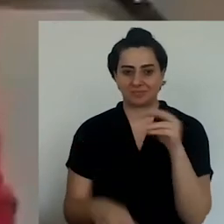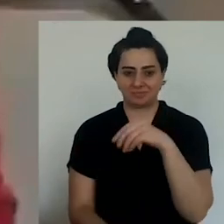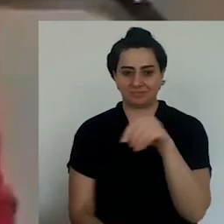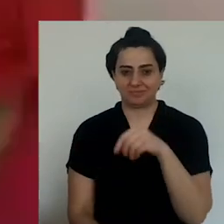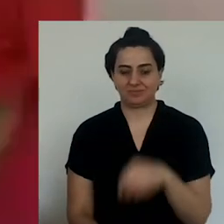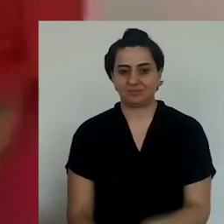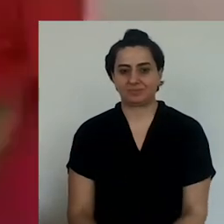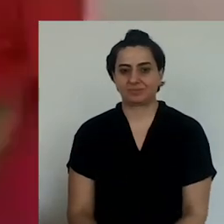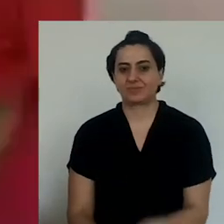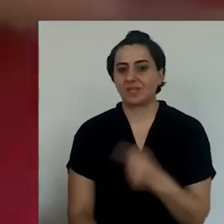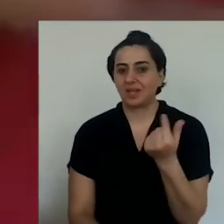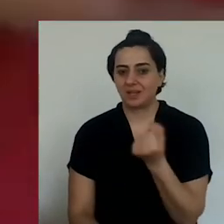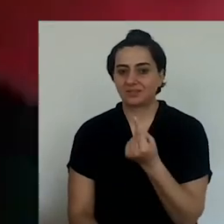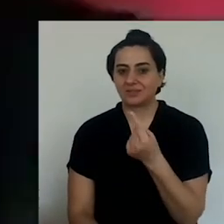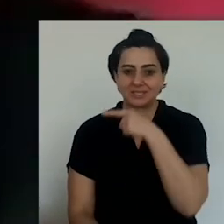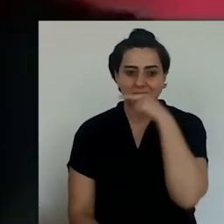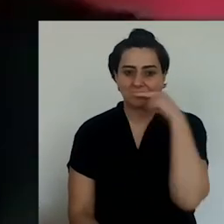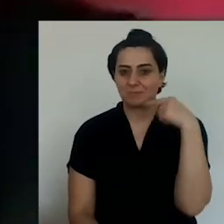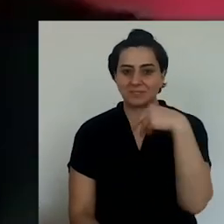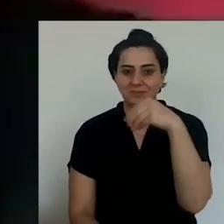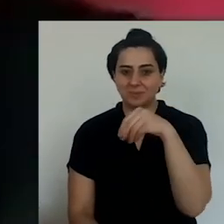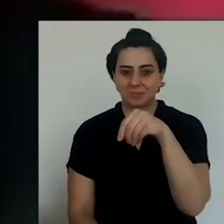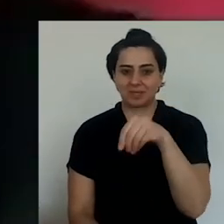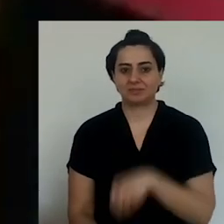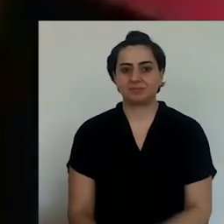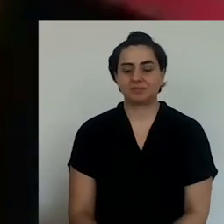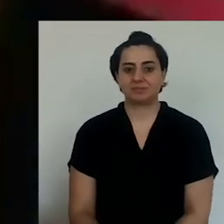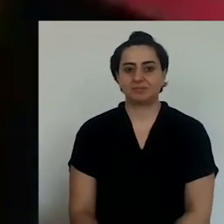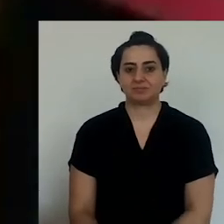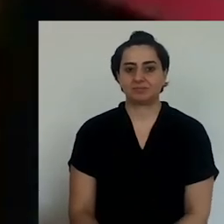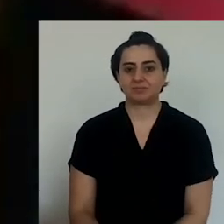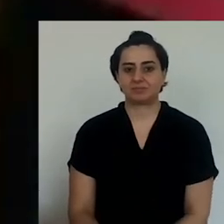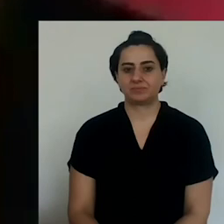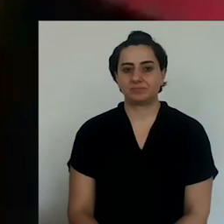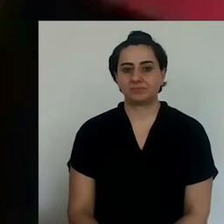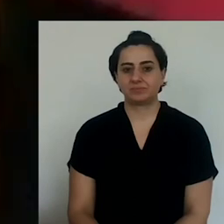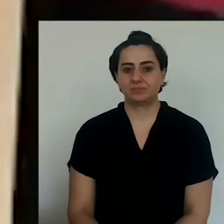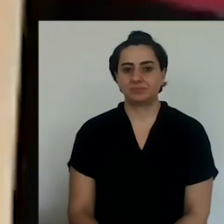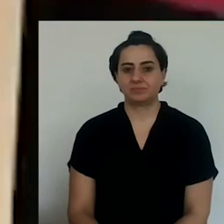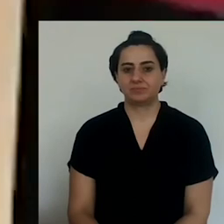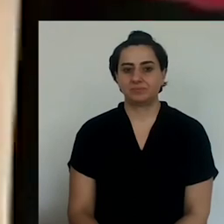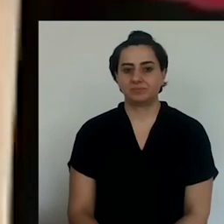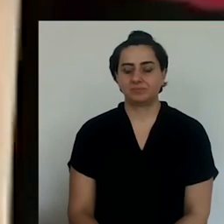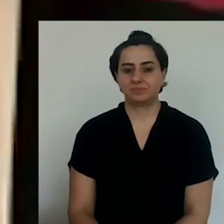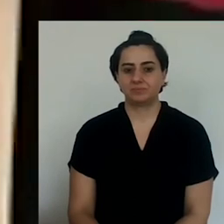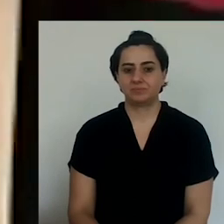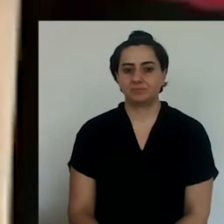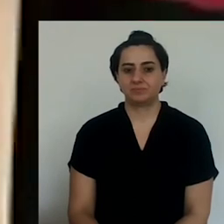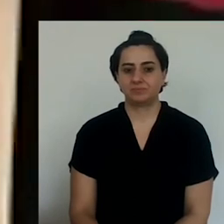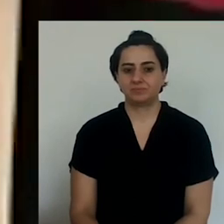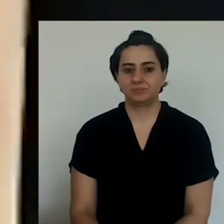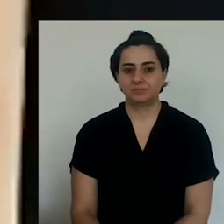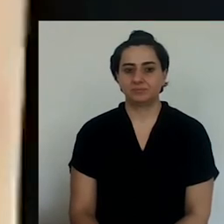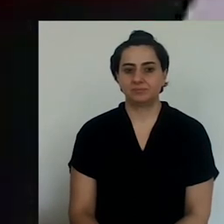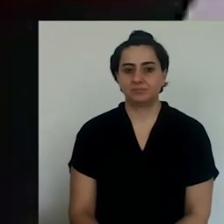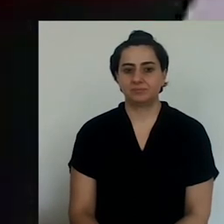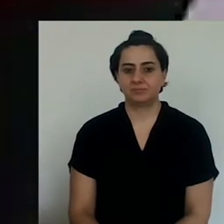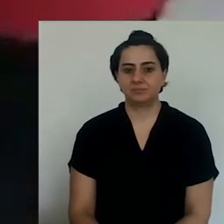Anything that goes with potatoes, just a little bit of red pepper.